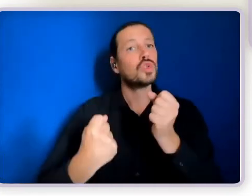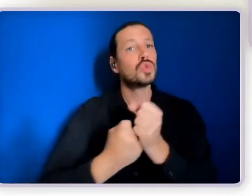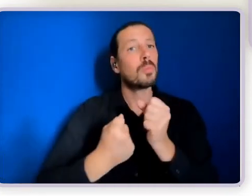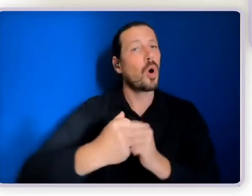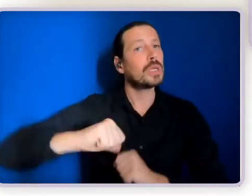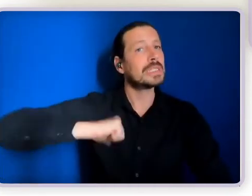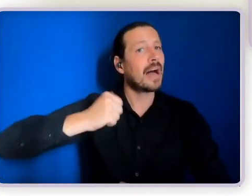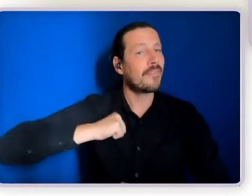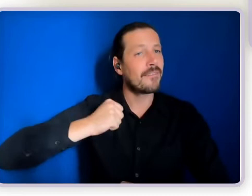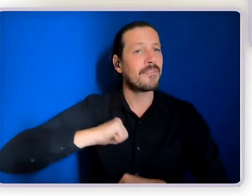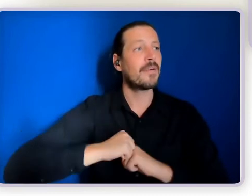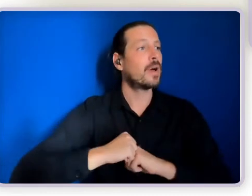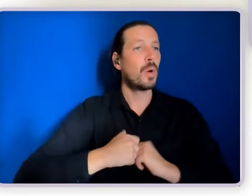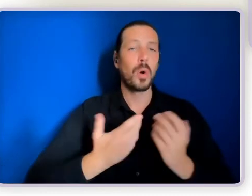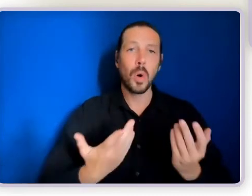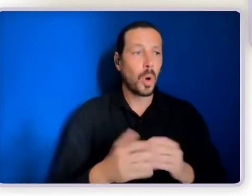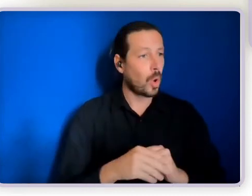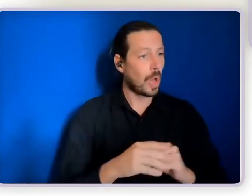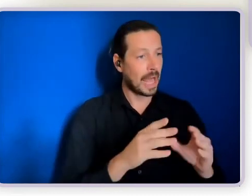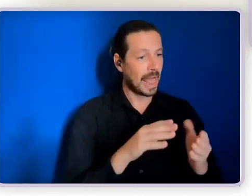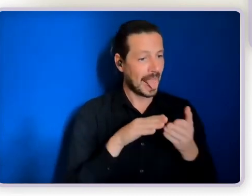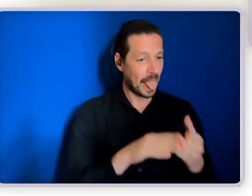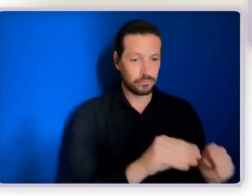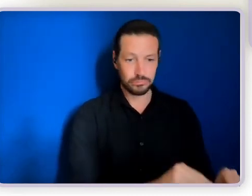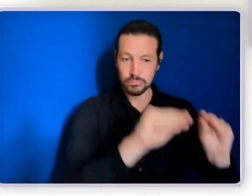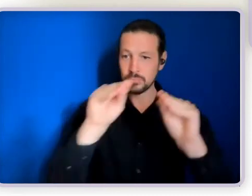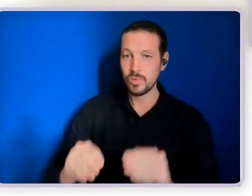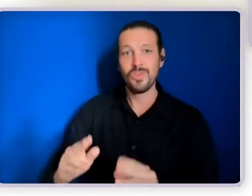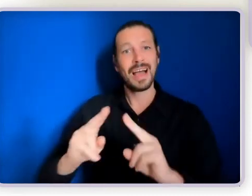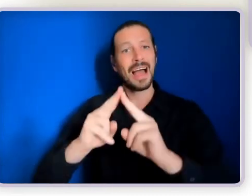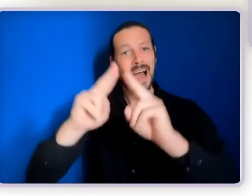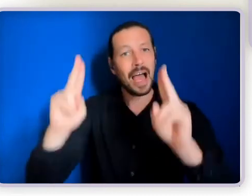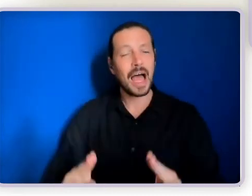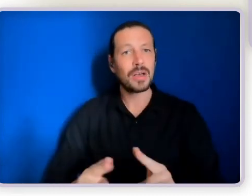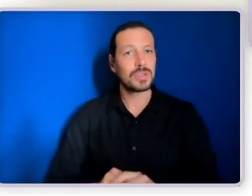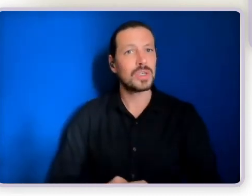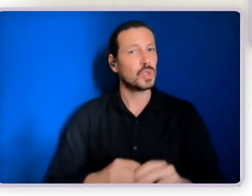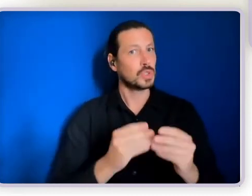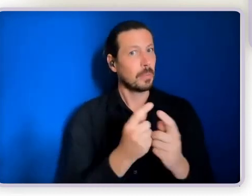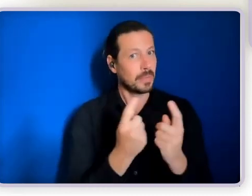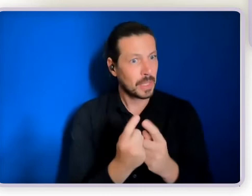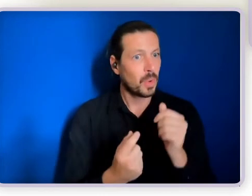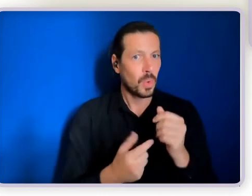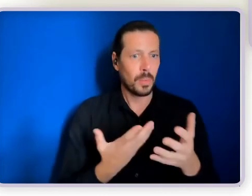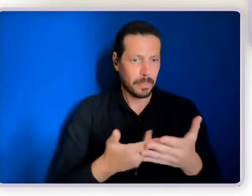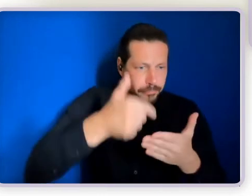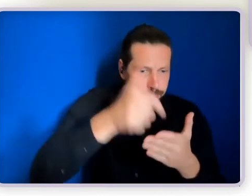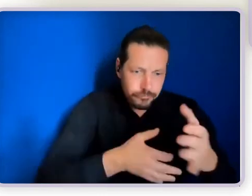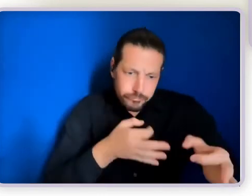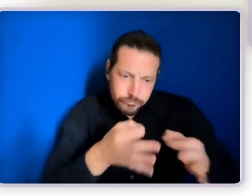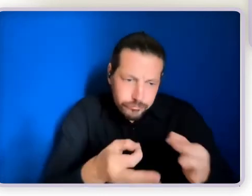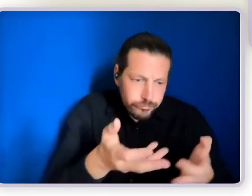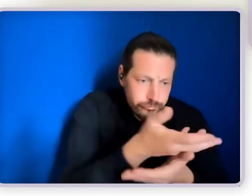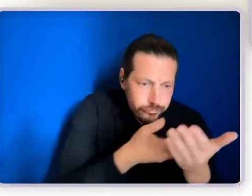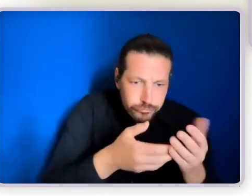someone move into their own home huge life change like huge areas in someone's life and they